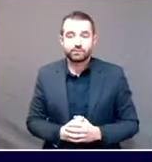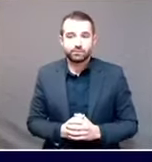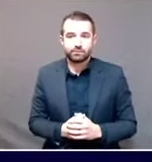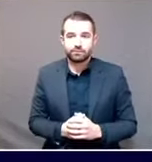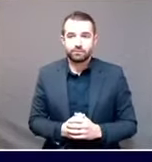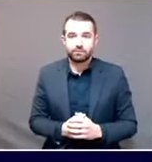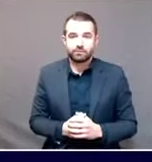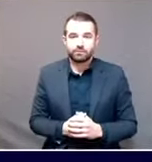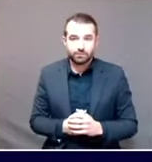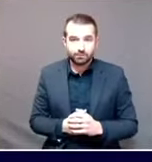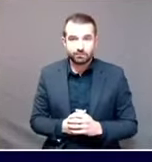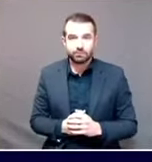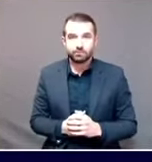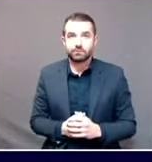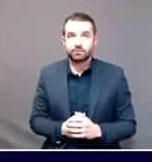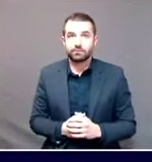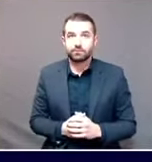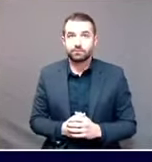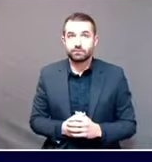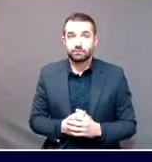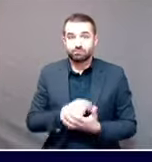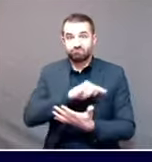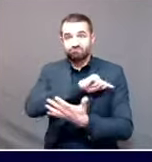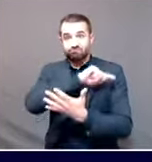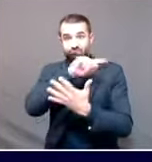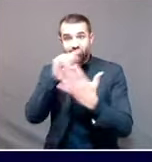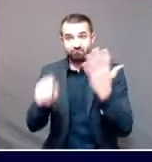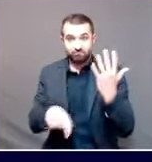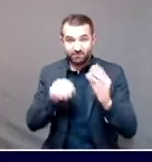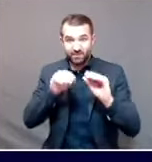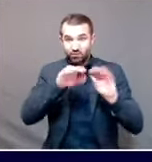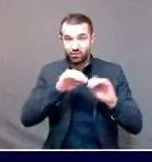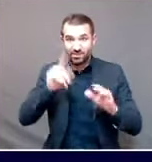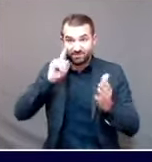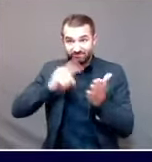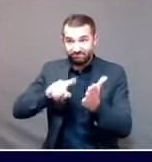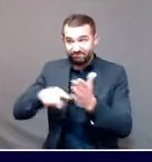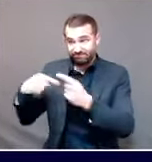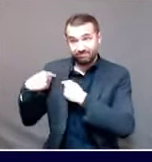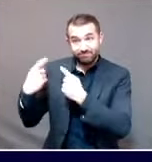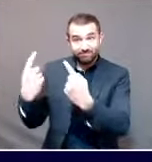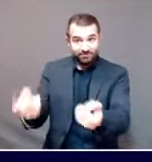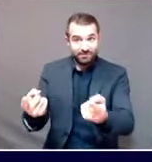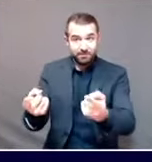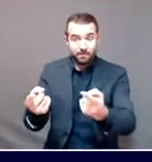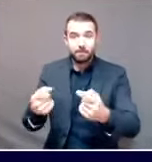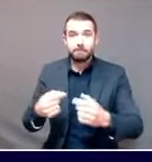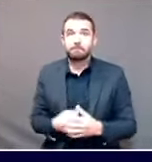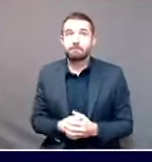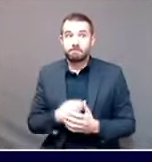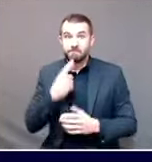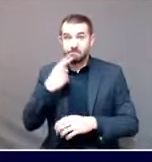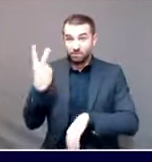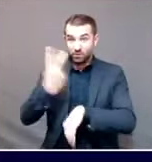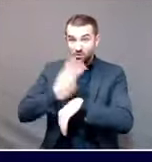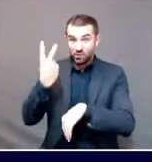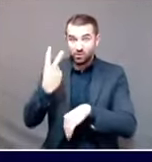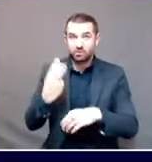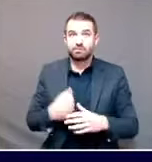epidemiological outbreak investigations that we have launched just since the last time I spoke with everyone.